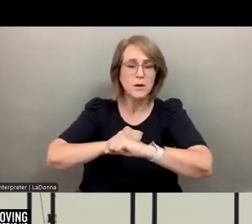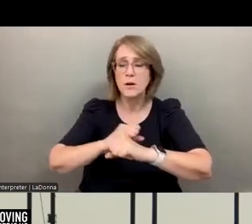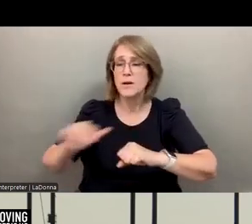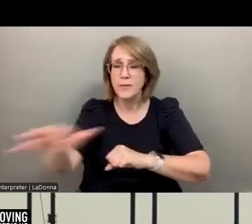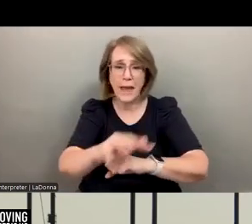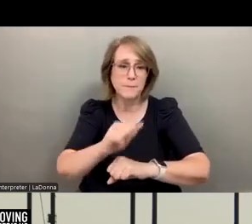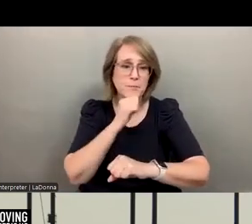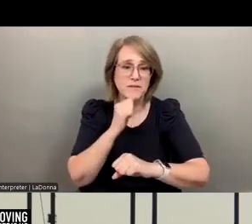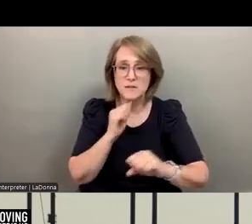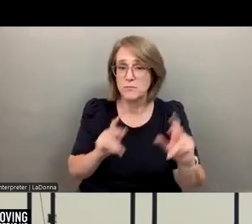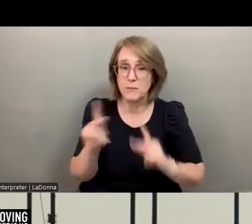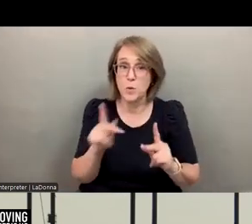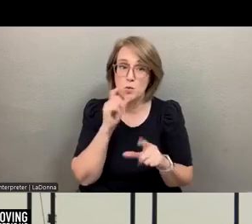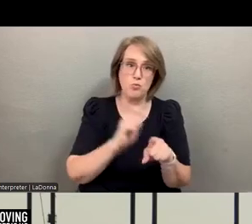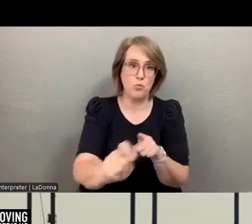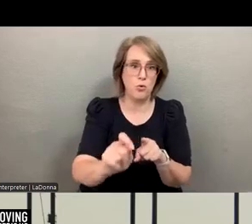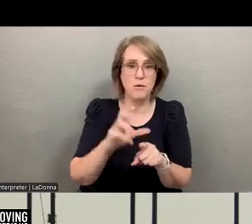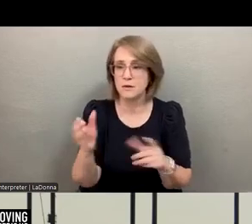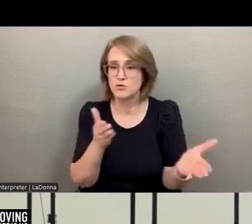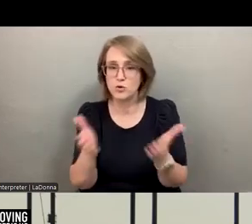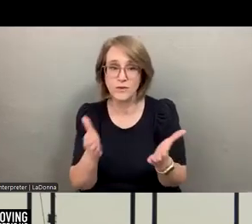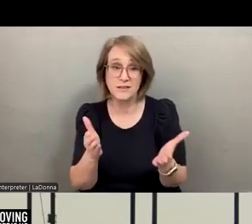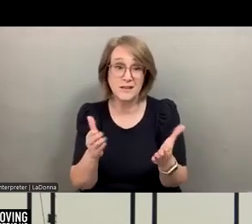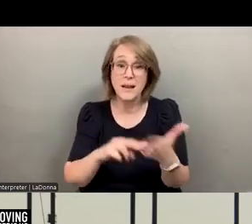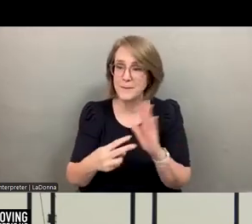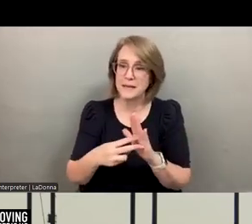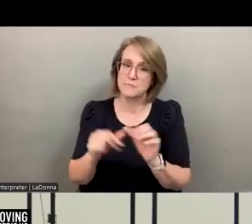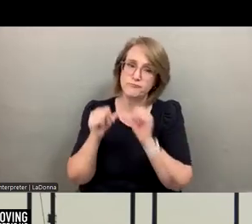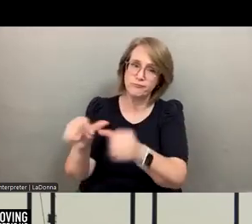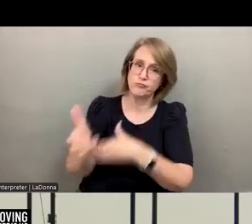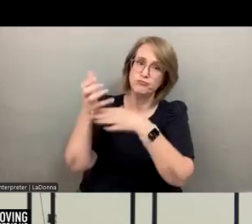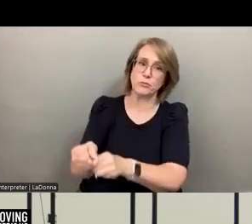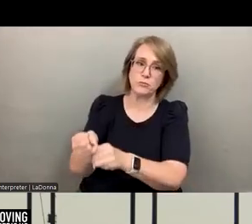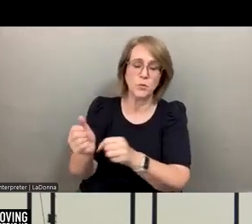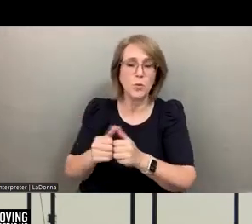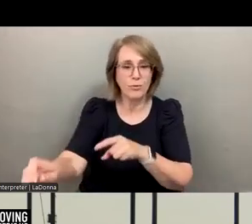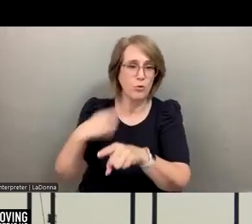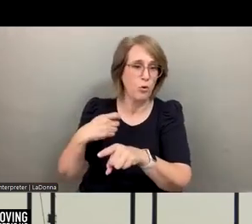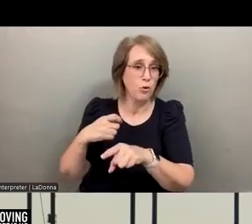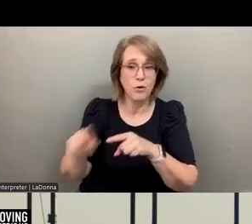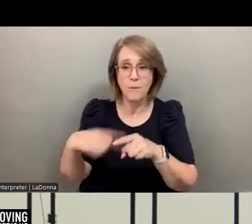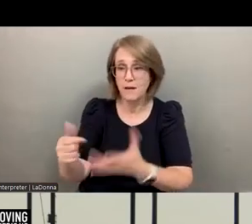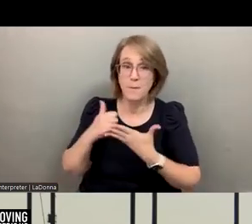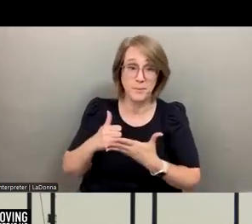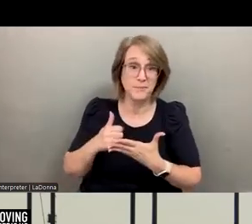the privacy of those we serve, and that helps maintain that trust that's essential to these relationships. systems.